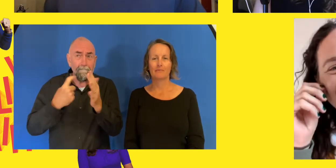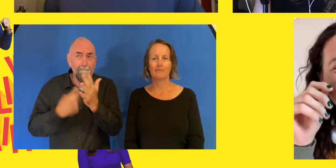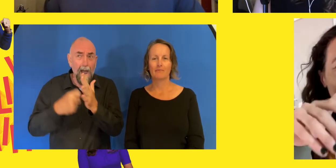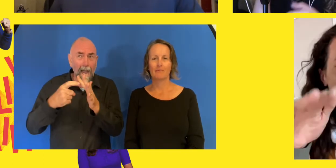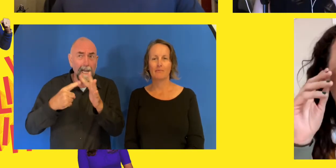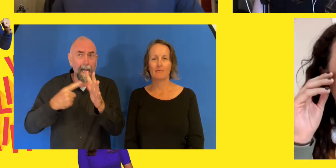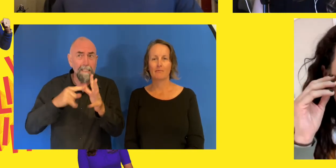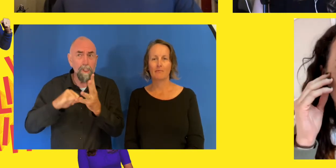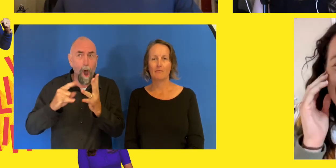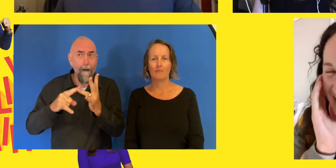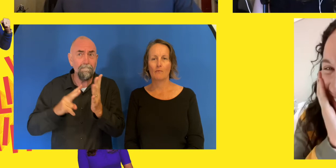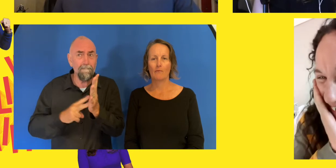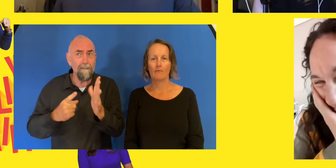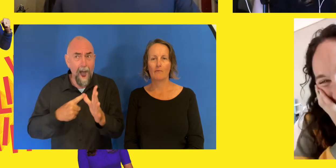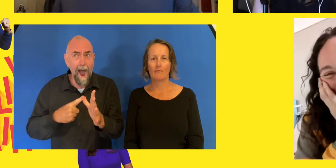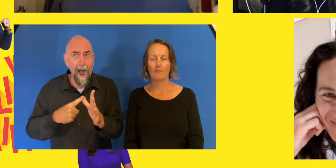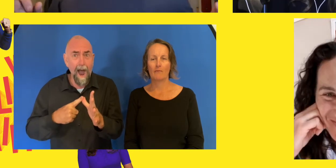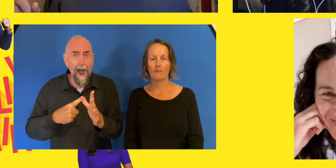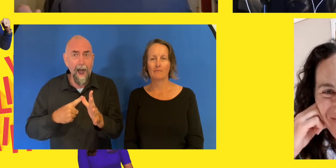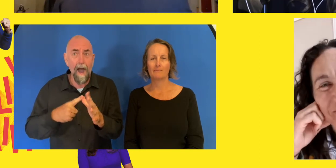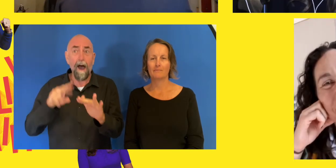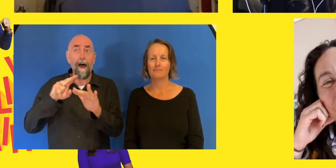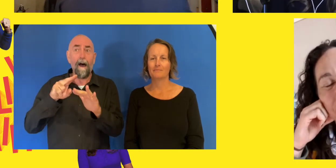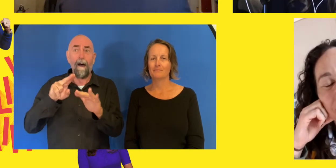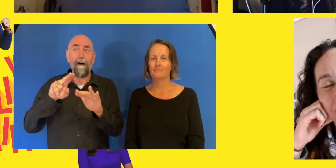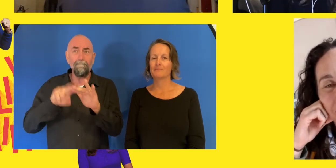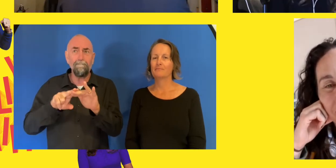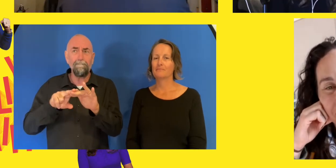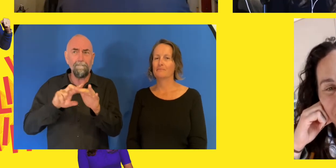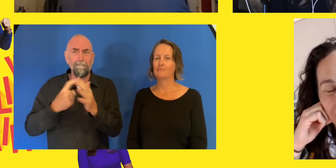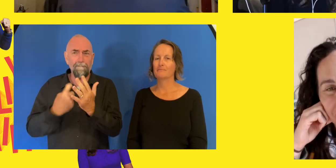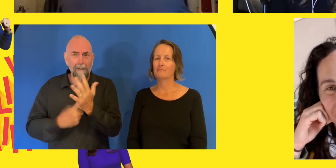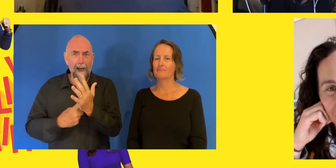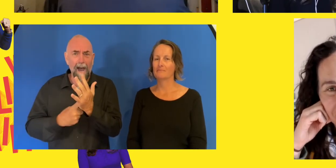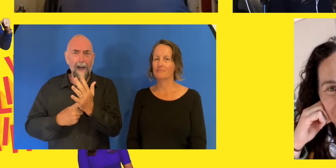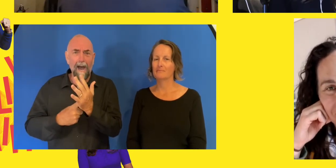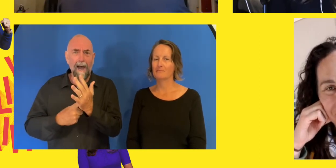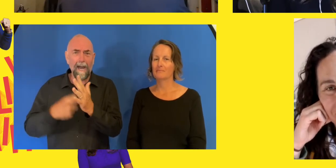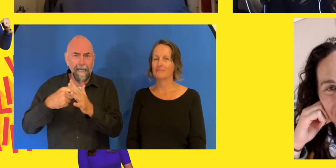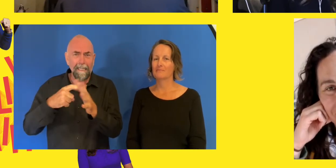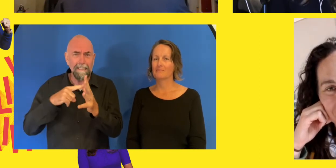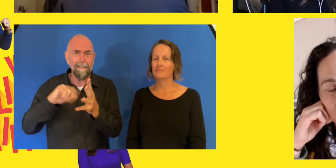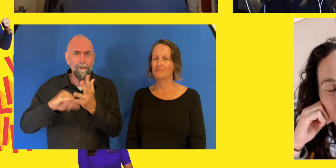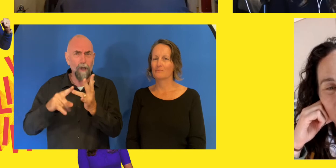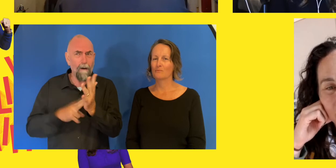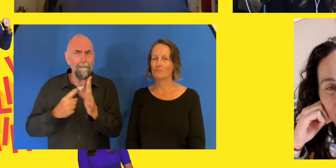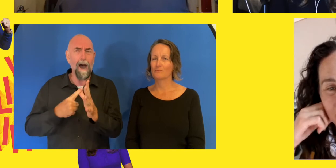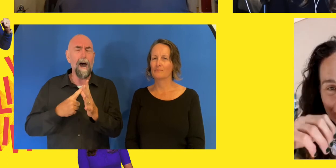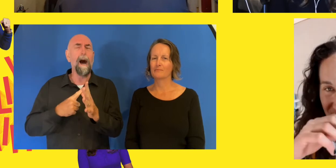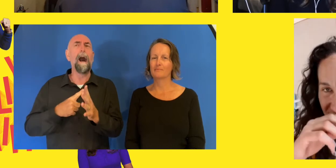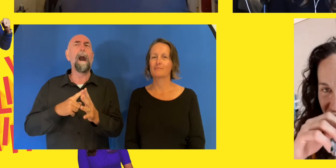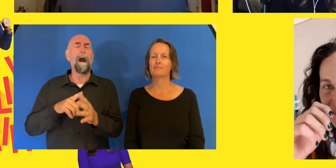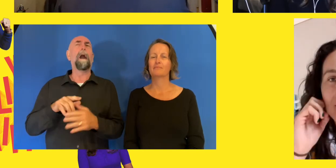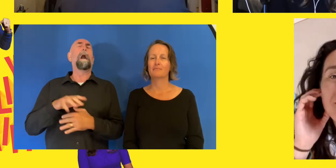You can look up the correct spelling later. If you weren't the skiing legend, four-time Paralympian, uh, co-captain of the,